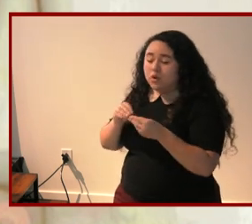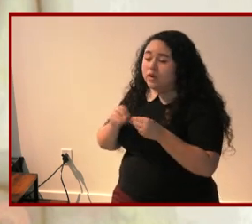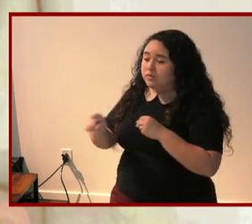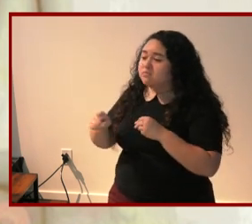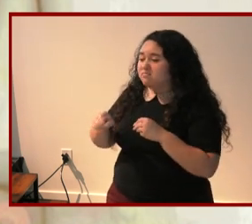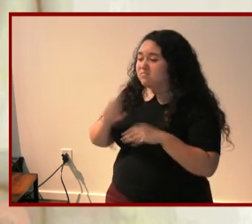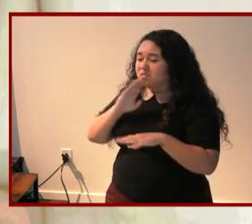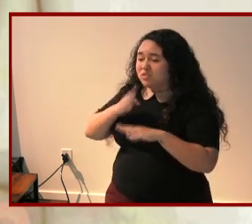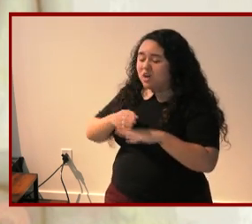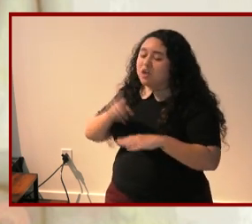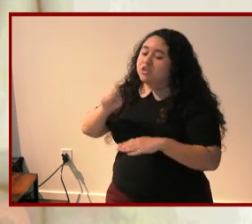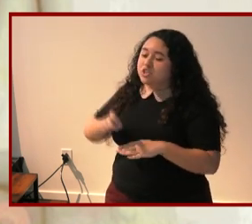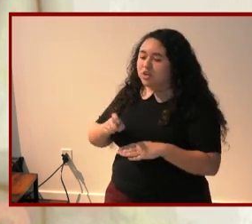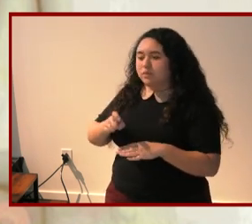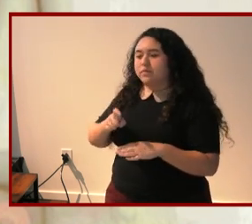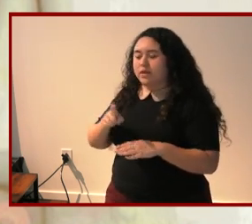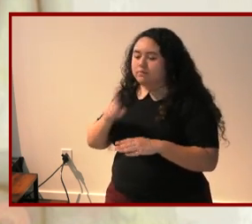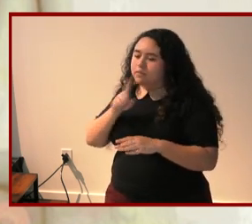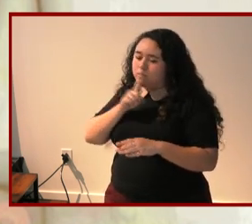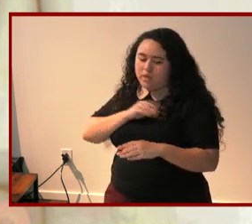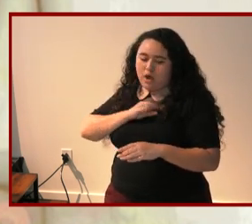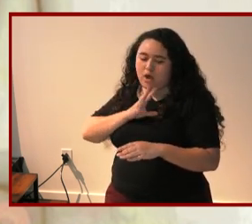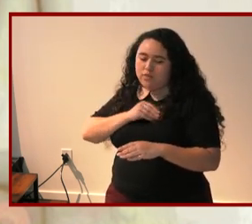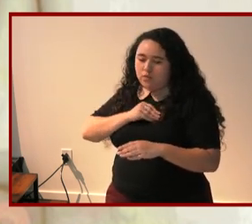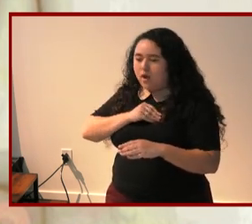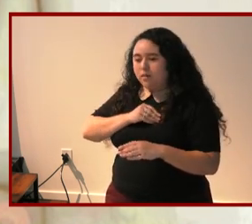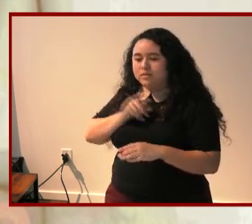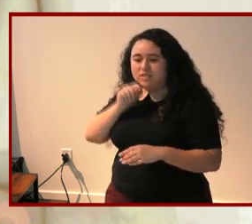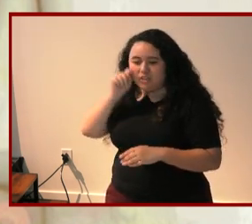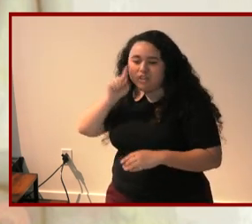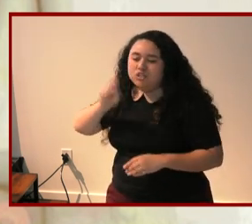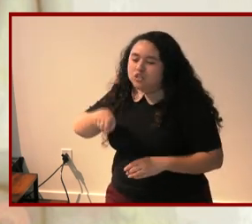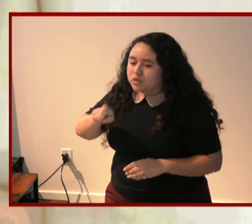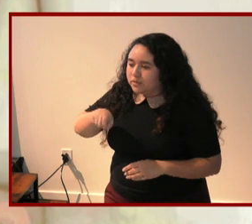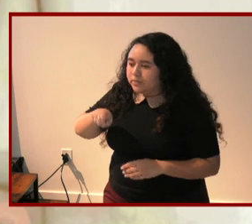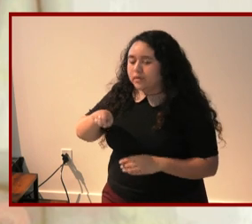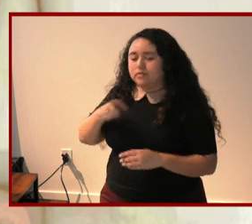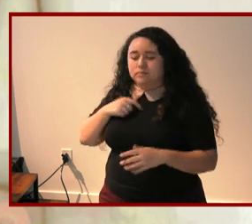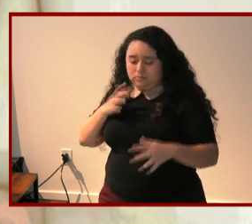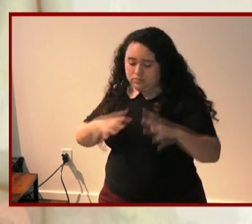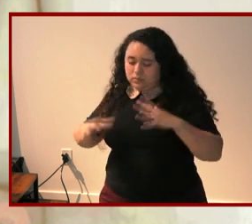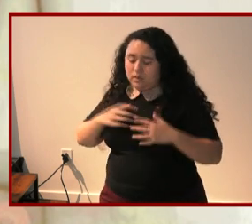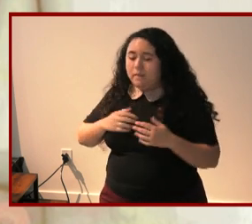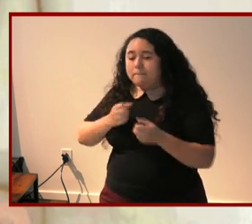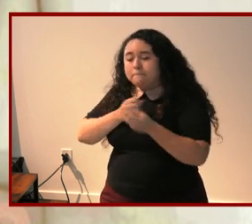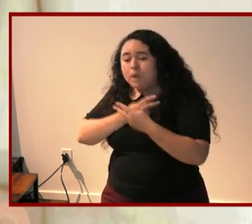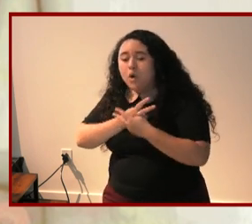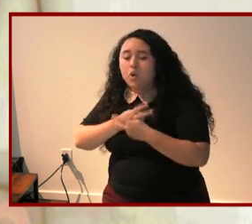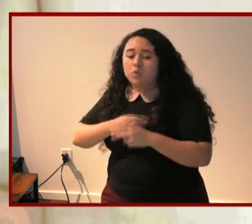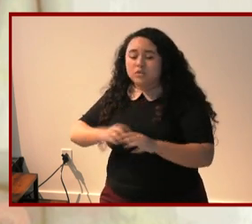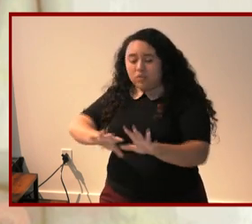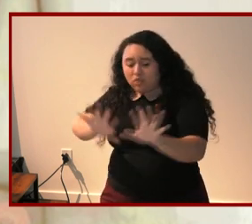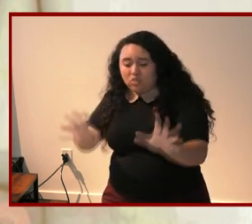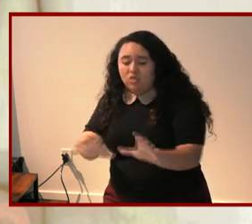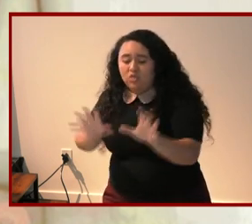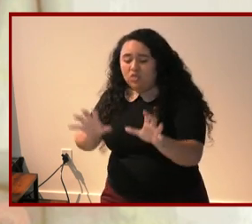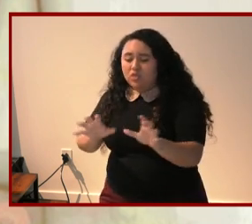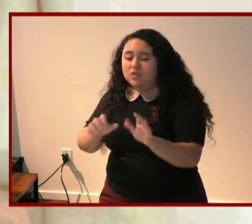she dresses catherine in bows and freely dresses to emphasize her prettiness rather than her disability